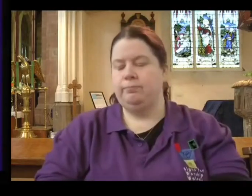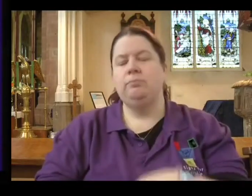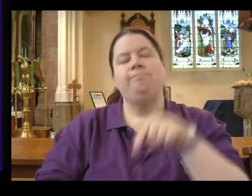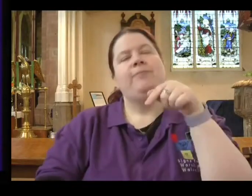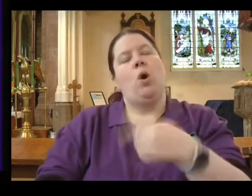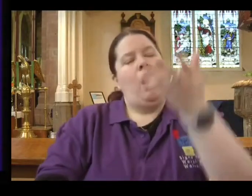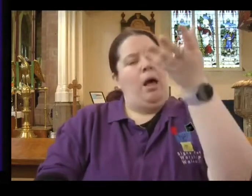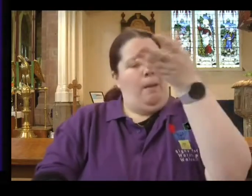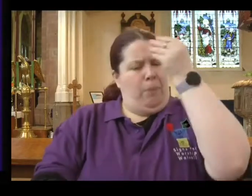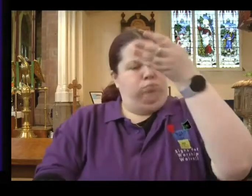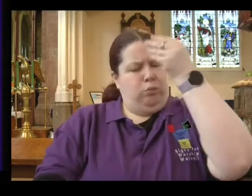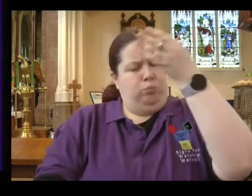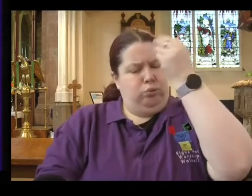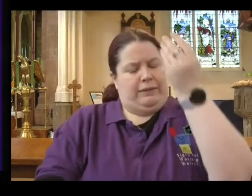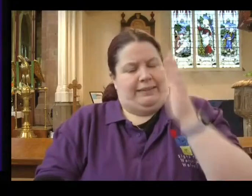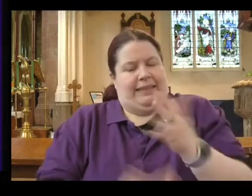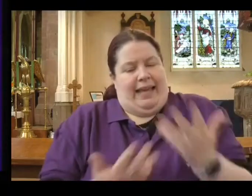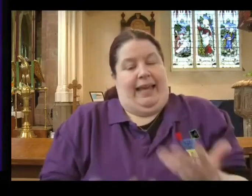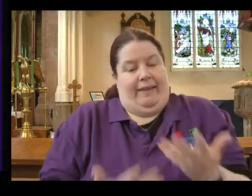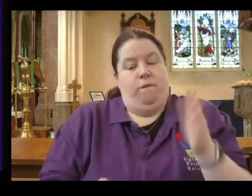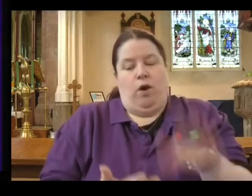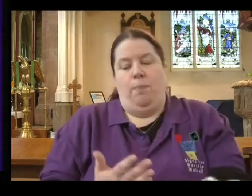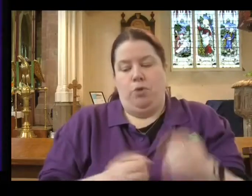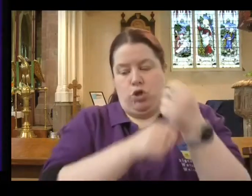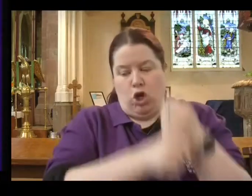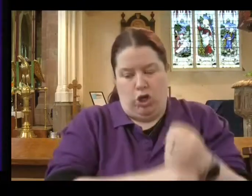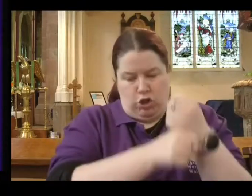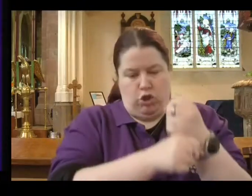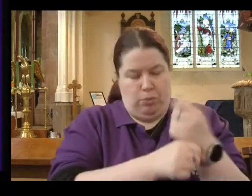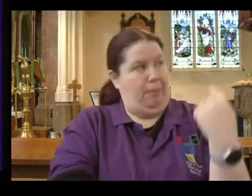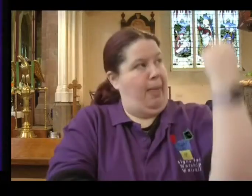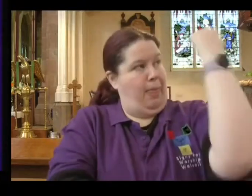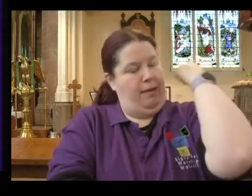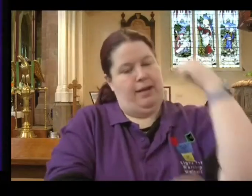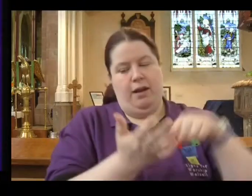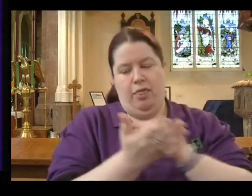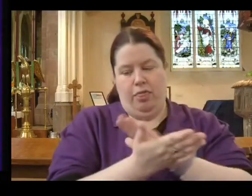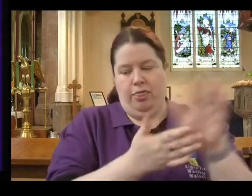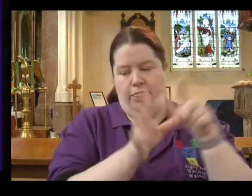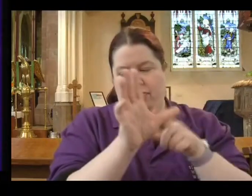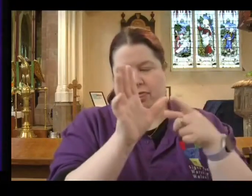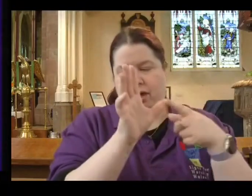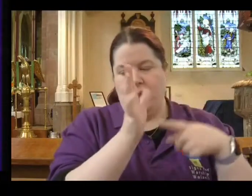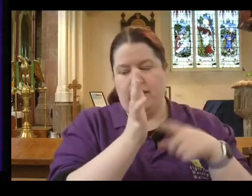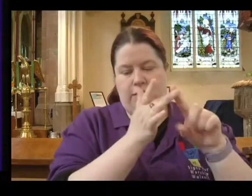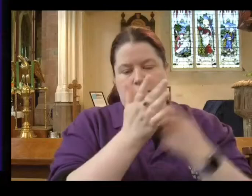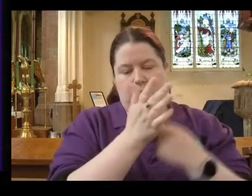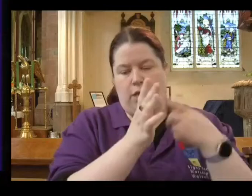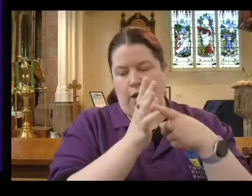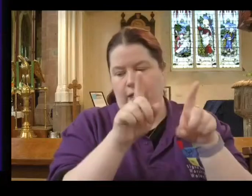have I learnt today from Thyatira and Sardis that I need to apply in my life this coming week.